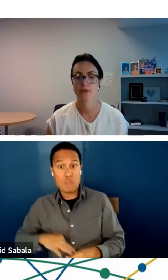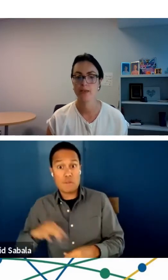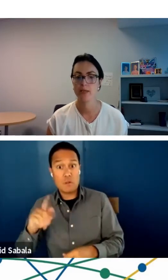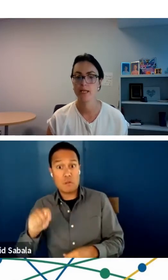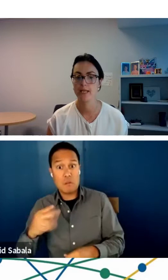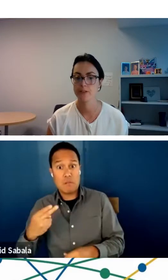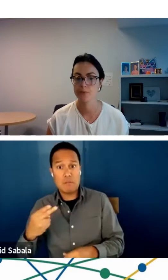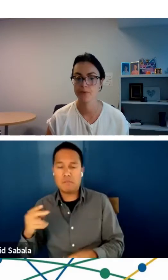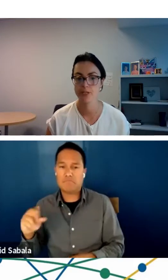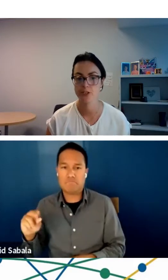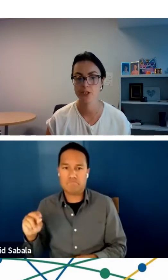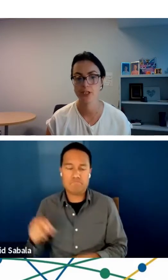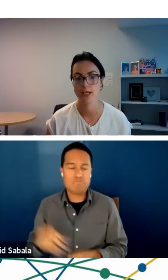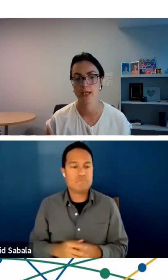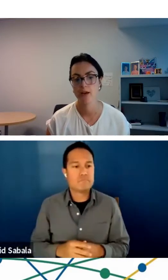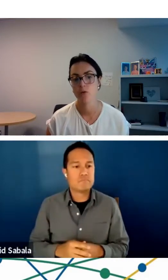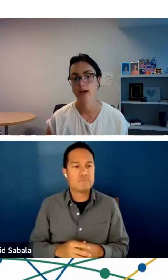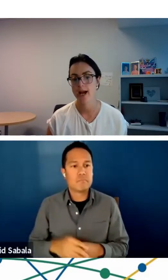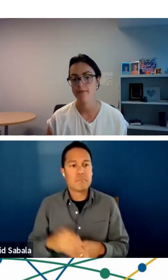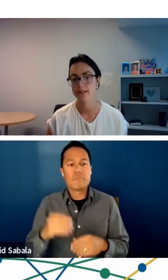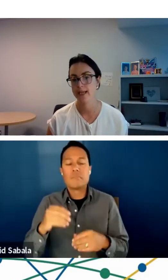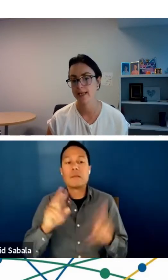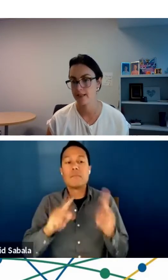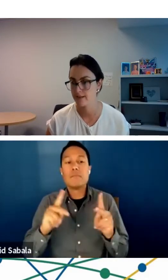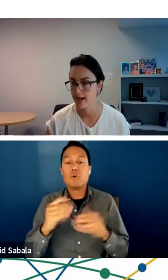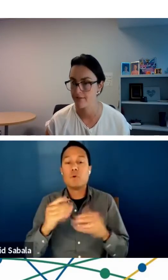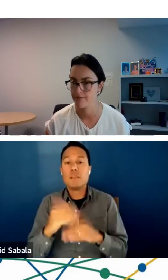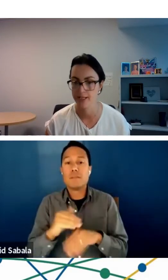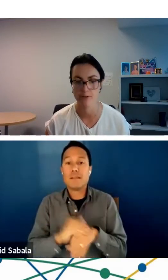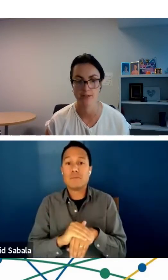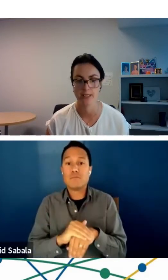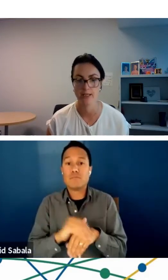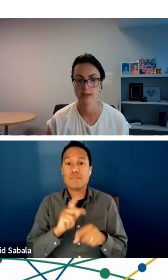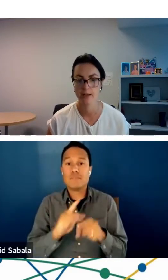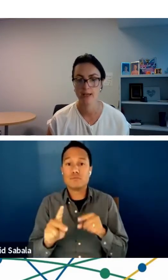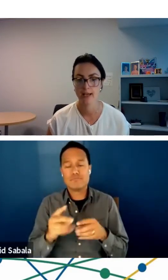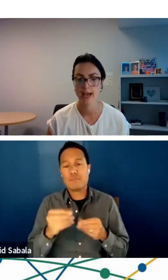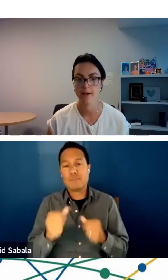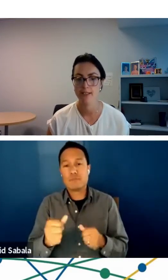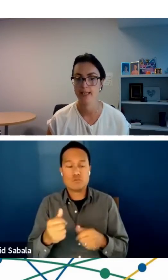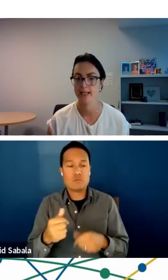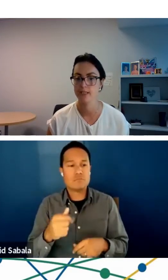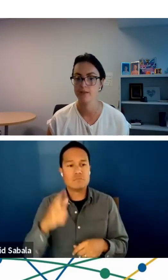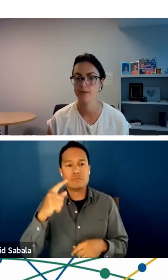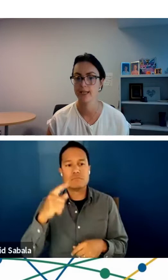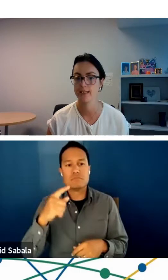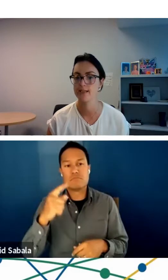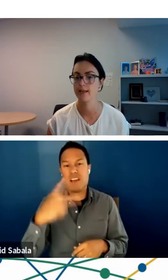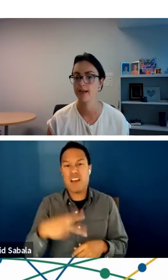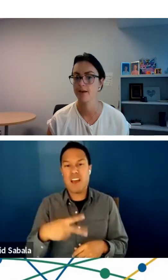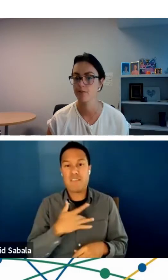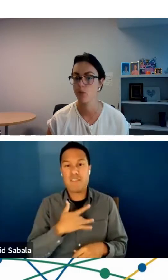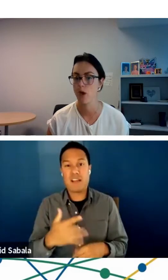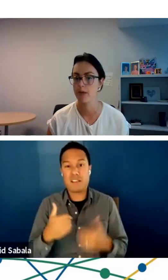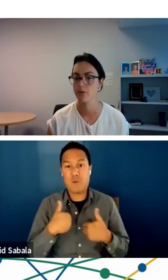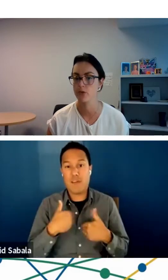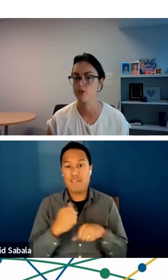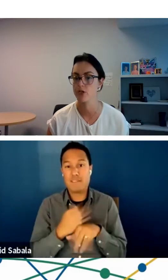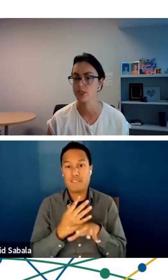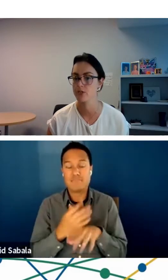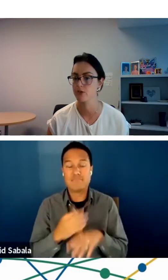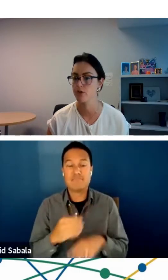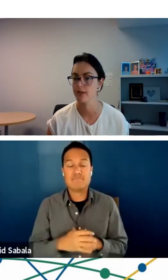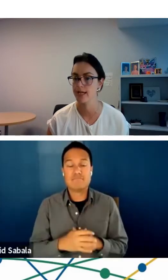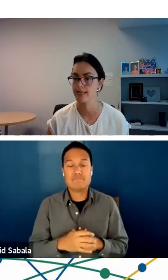Those with limited English proficiency were half as likely to have a video visit, half as likely to think a telehealth appointment